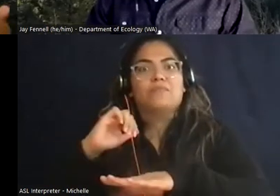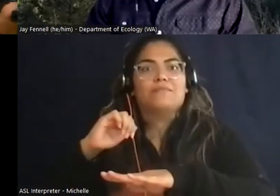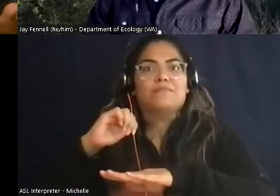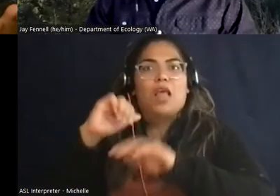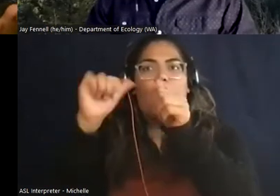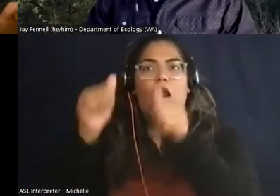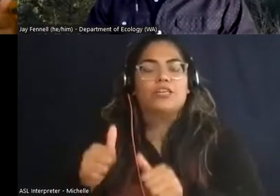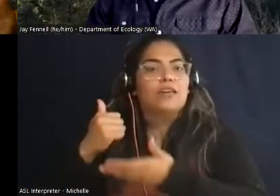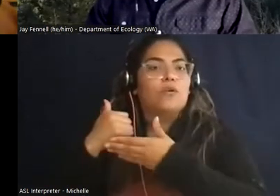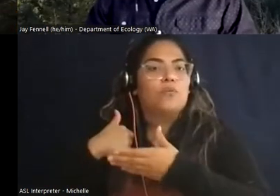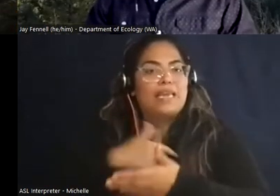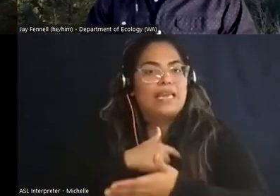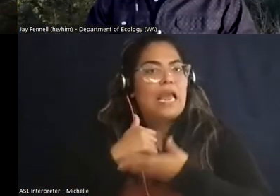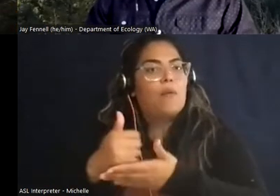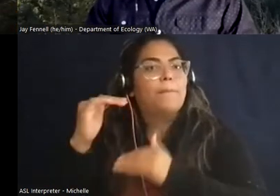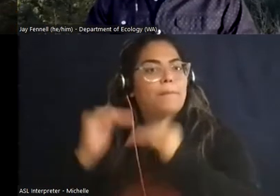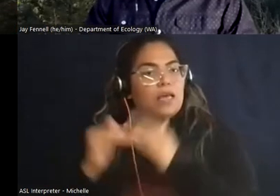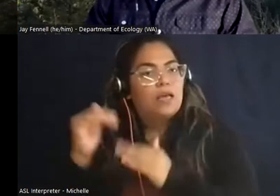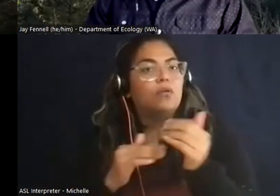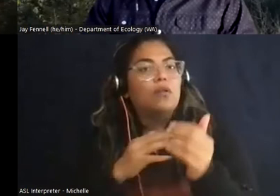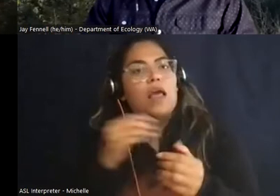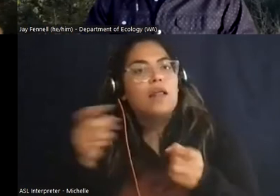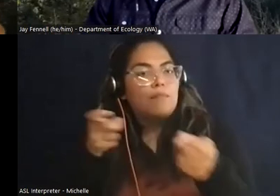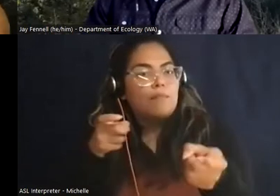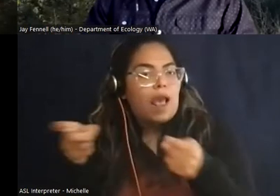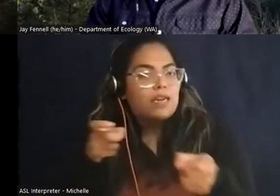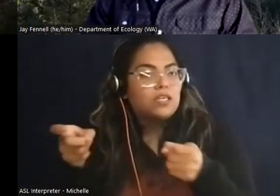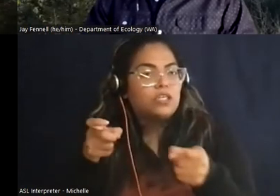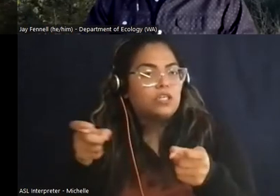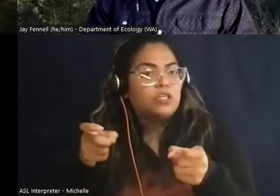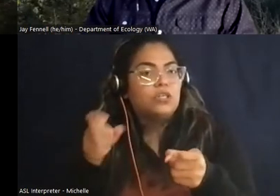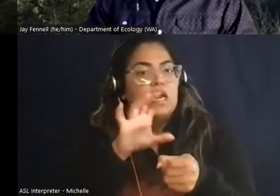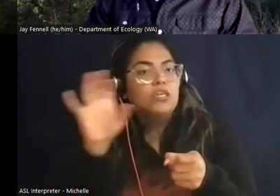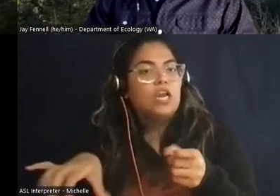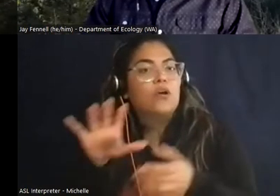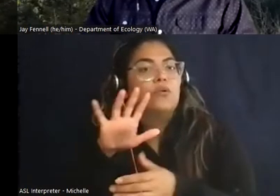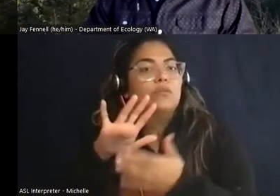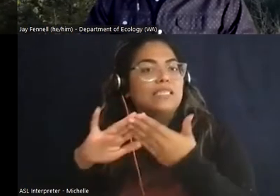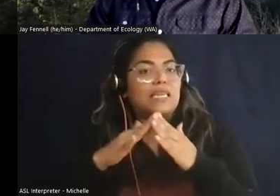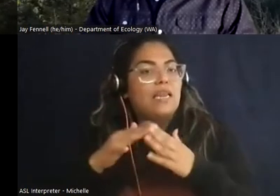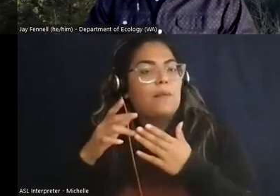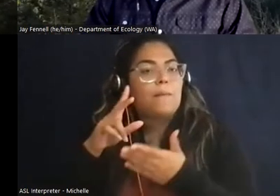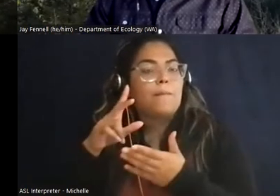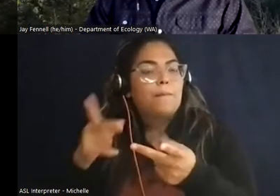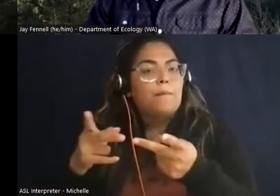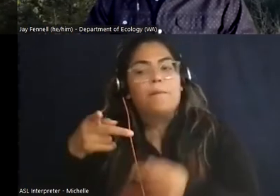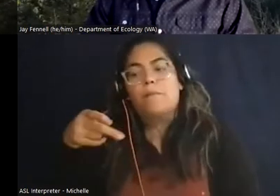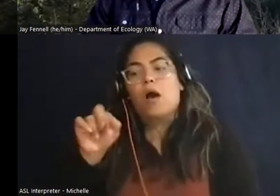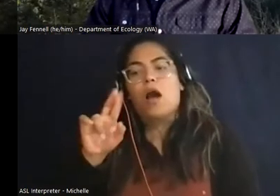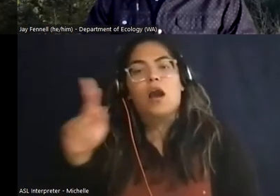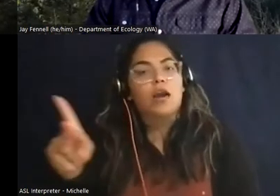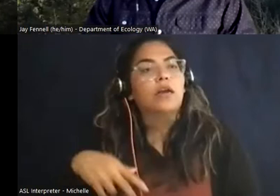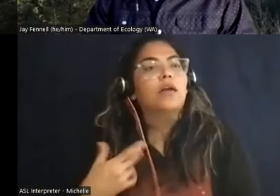and manage the chicago city parks um so it